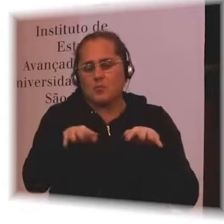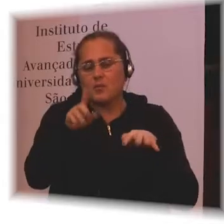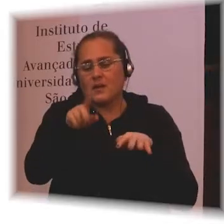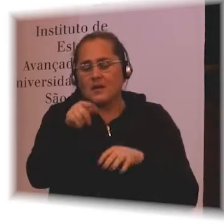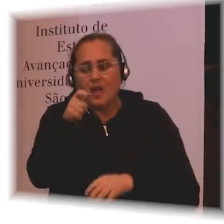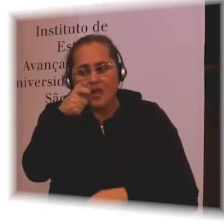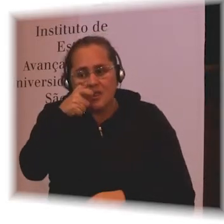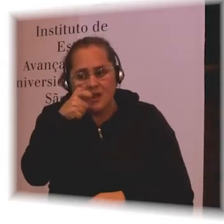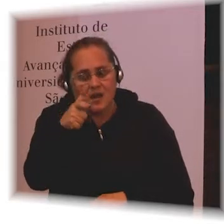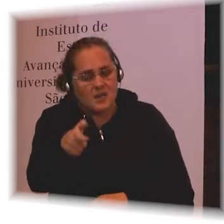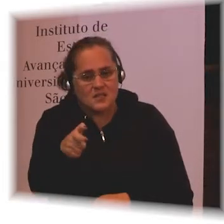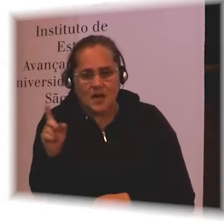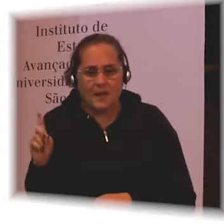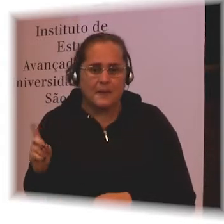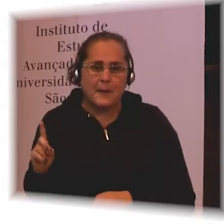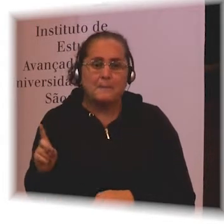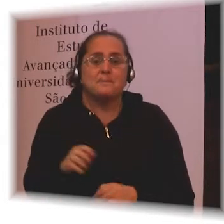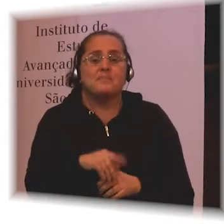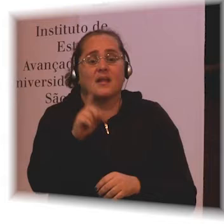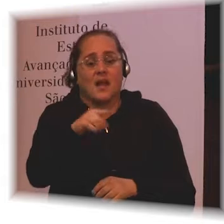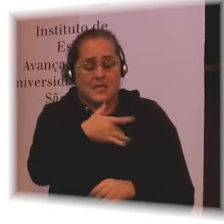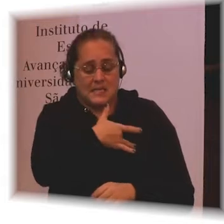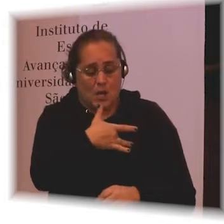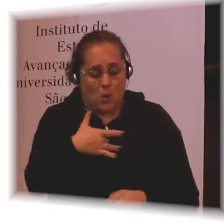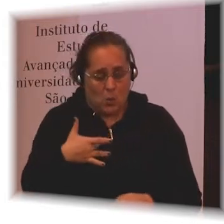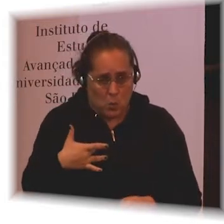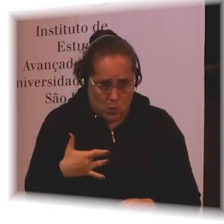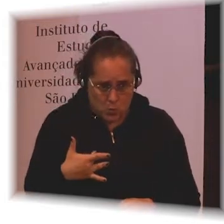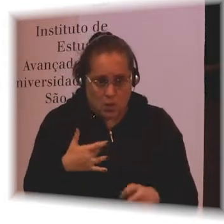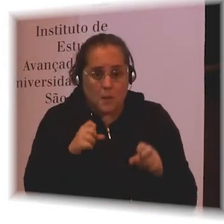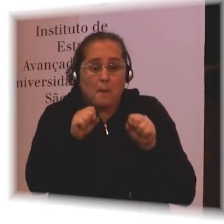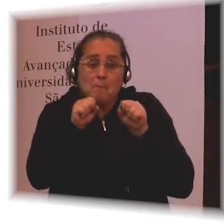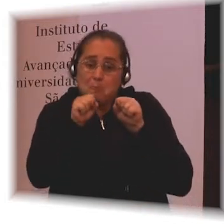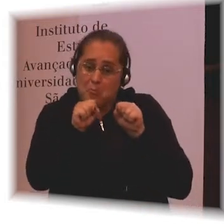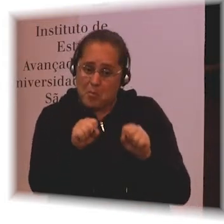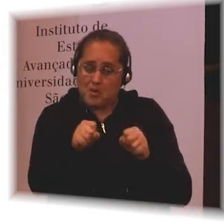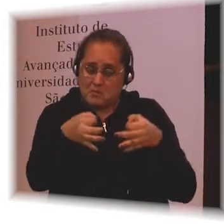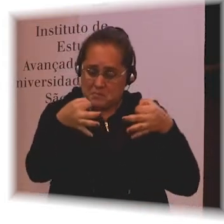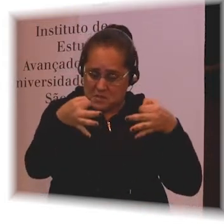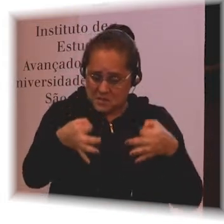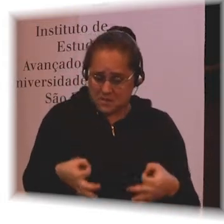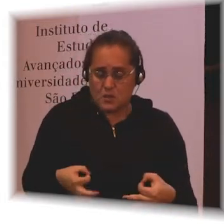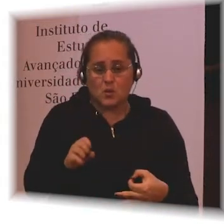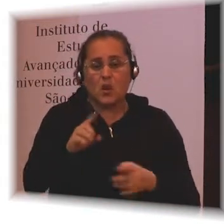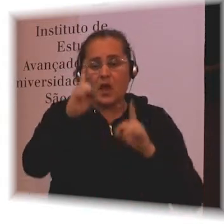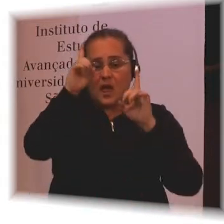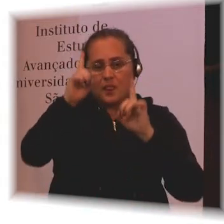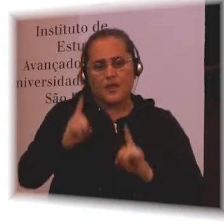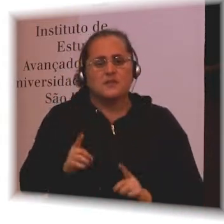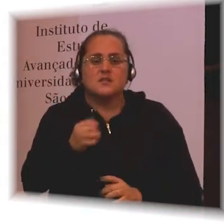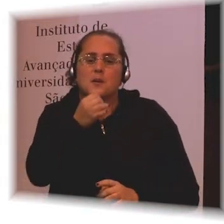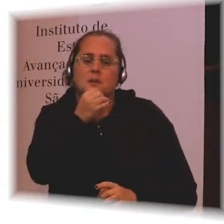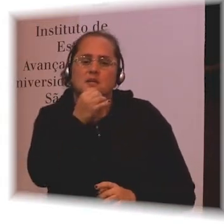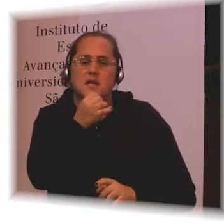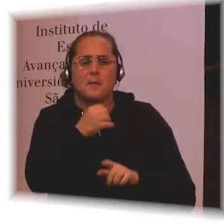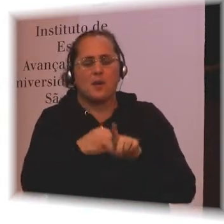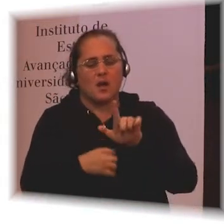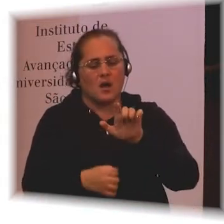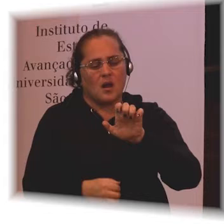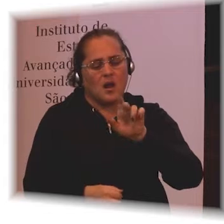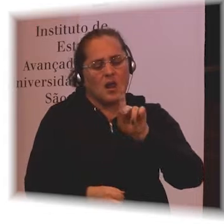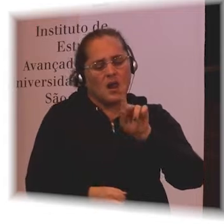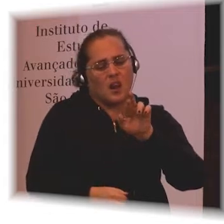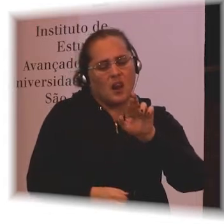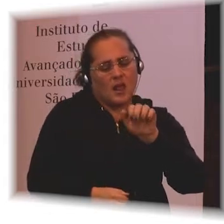conditions you work with can be disabling. So diabetes, leprosy, mosquito-borne diseases, Zika